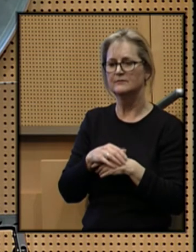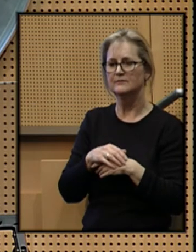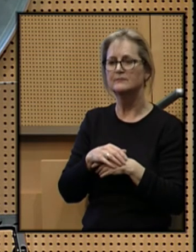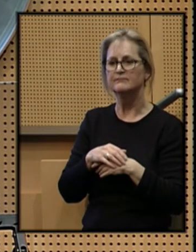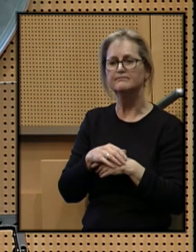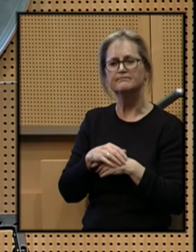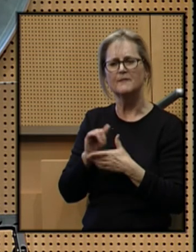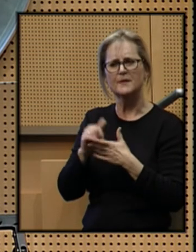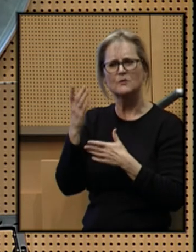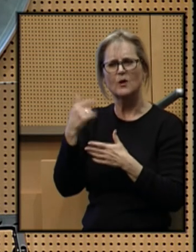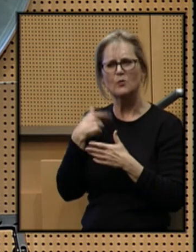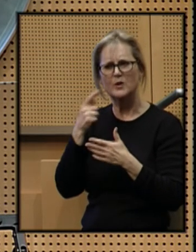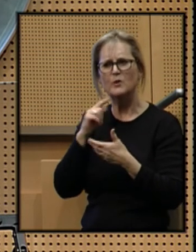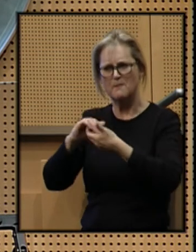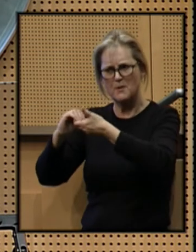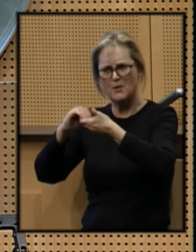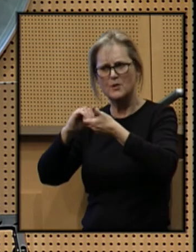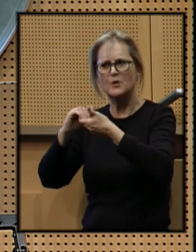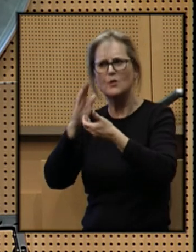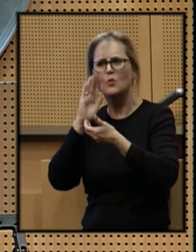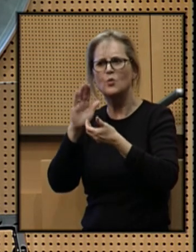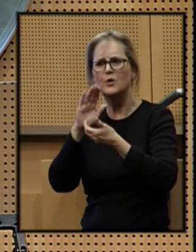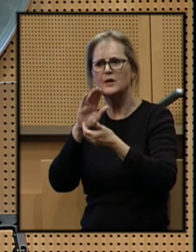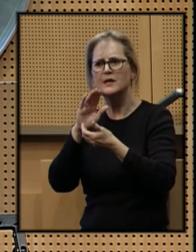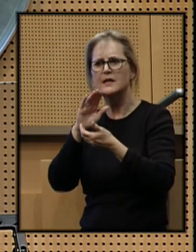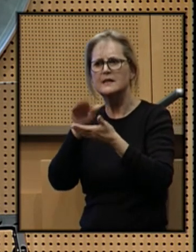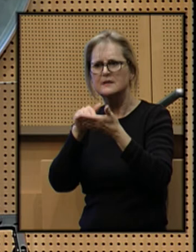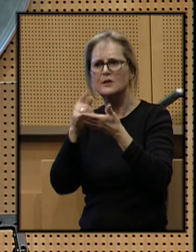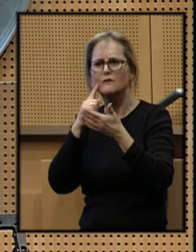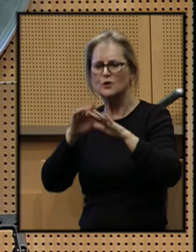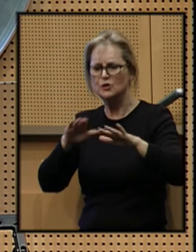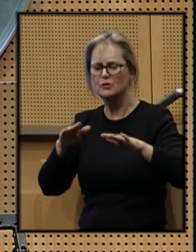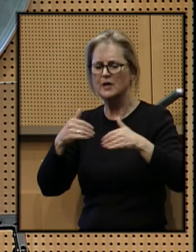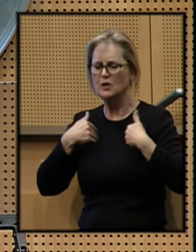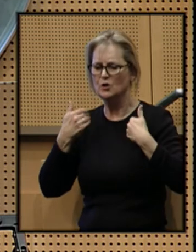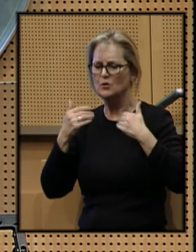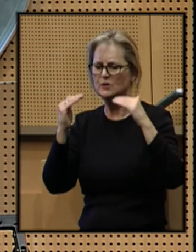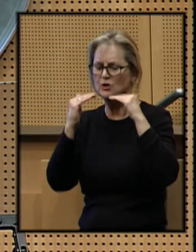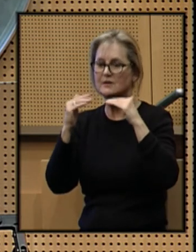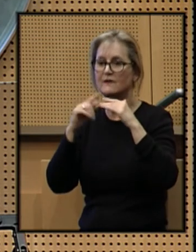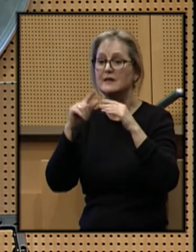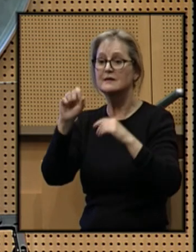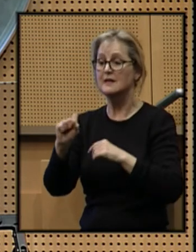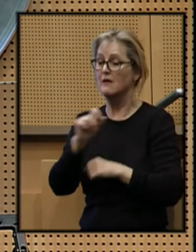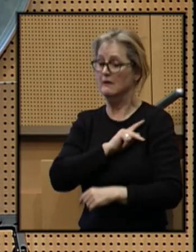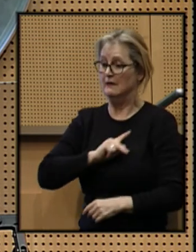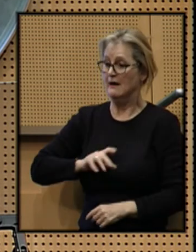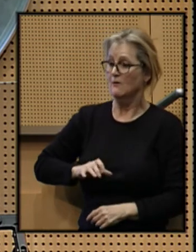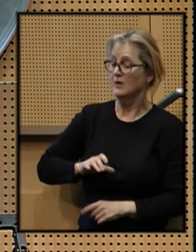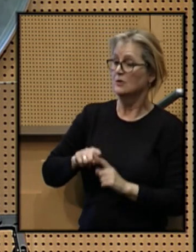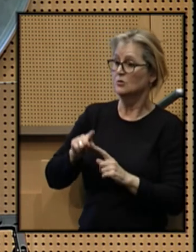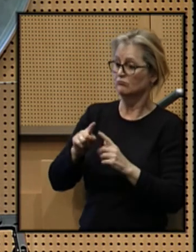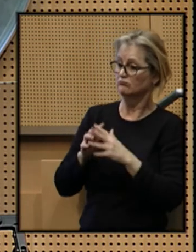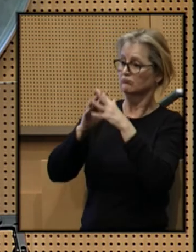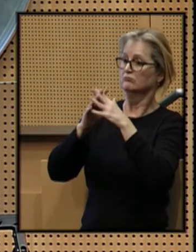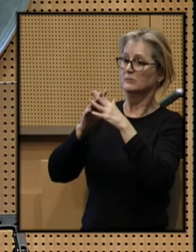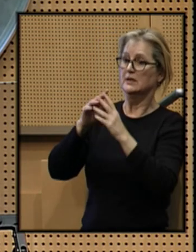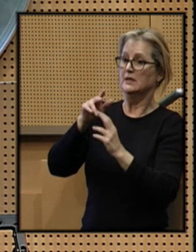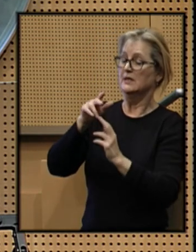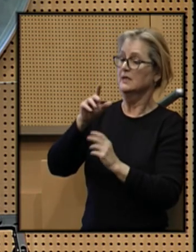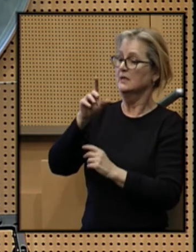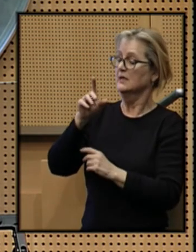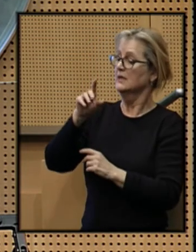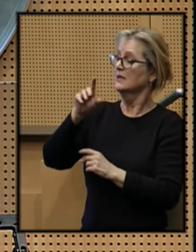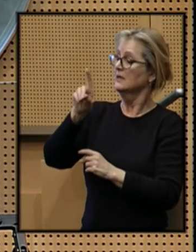which is why we will partner with the Center for Children and Youth Justice in South King County to implement a DOJ